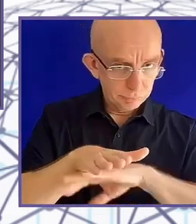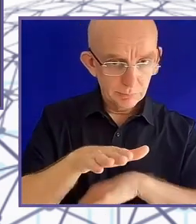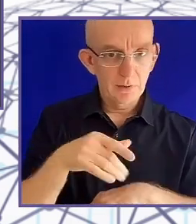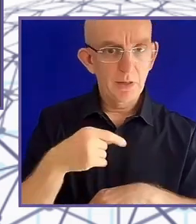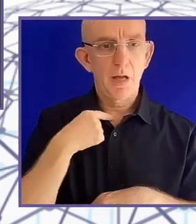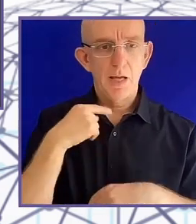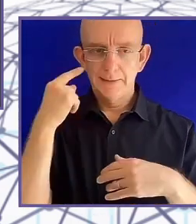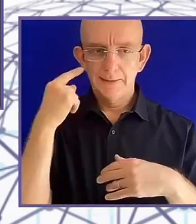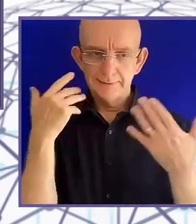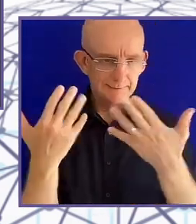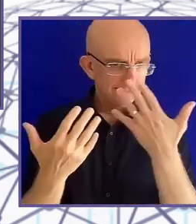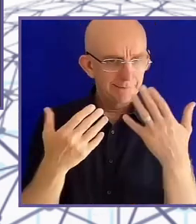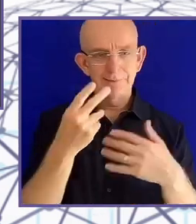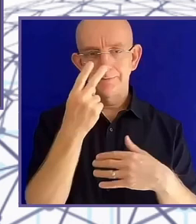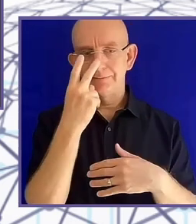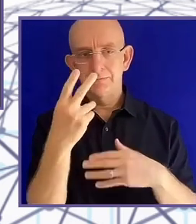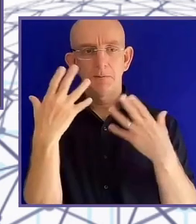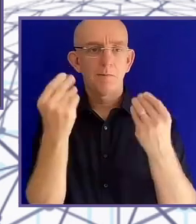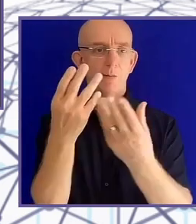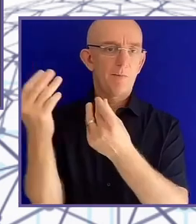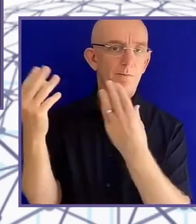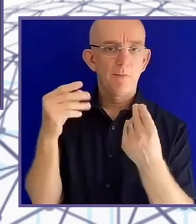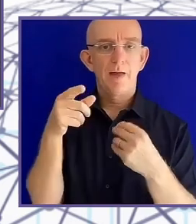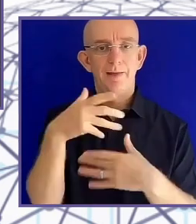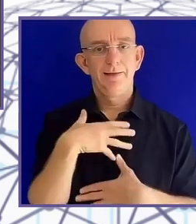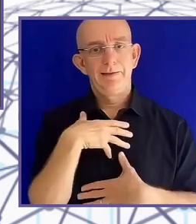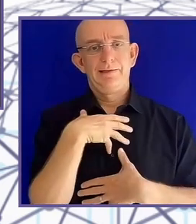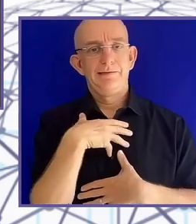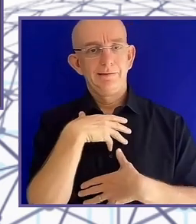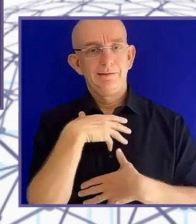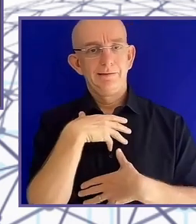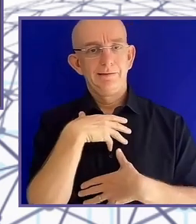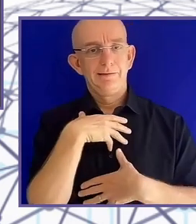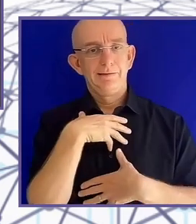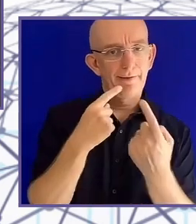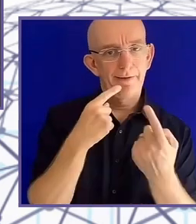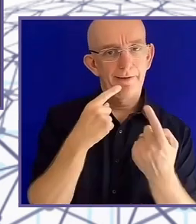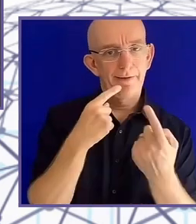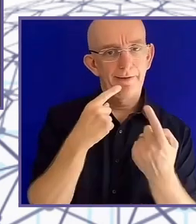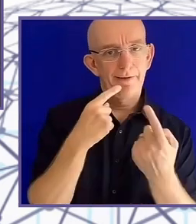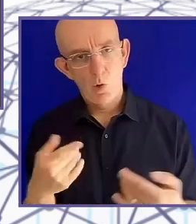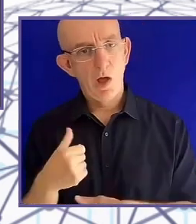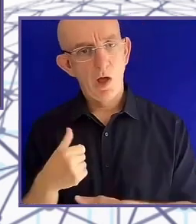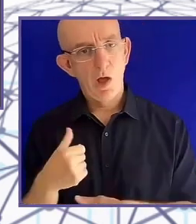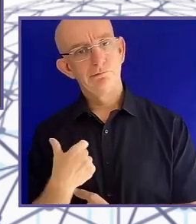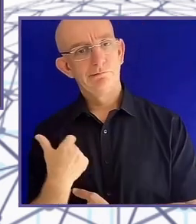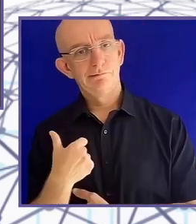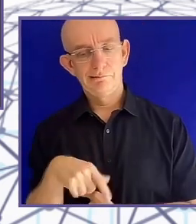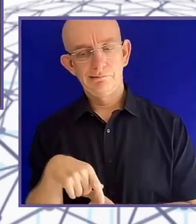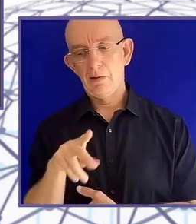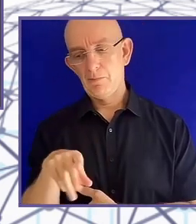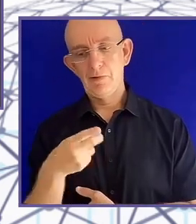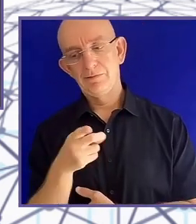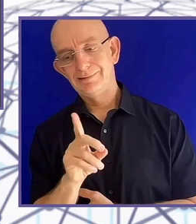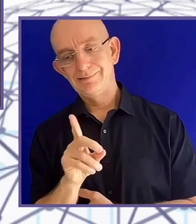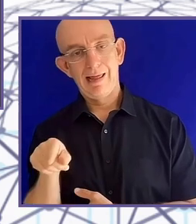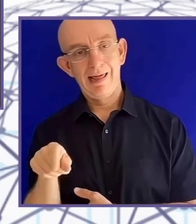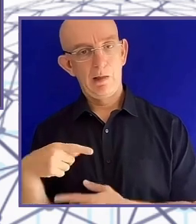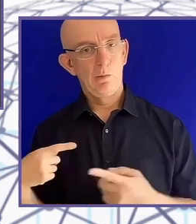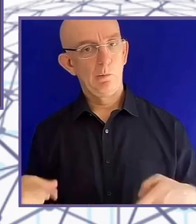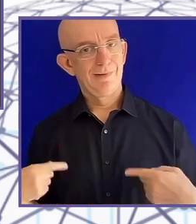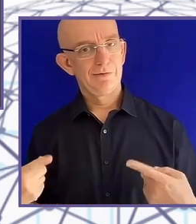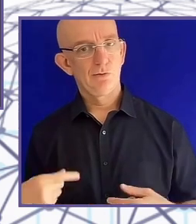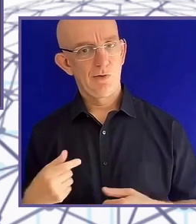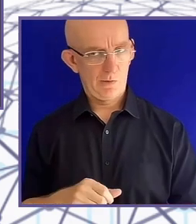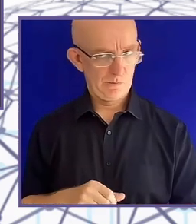knows what a wheelchair is. So, then comedian would say, oh, what's your PhD about? And I would say, well, my PhD is about, because at that